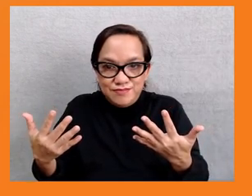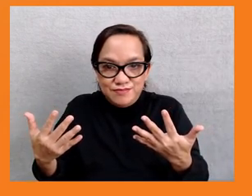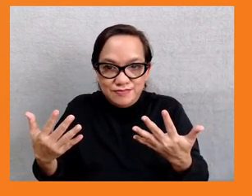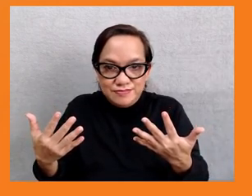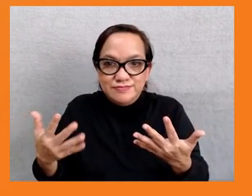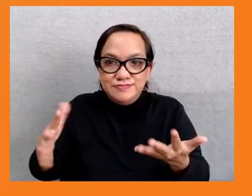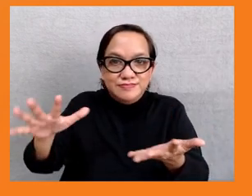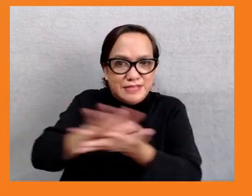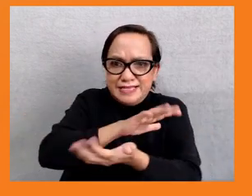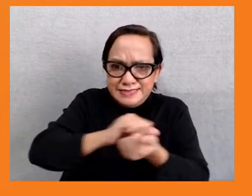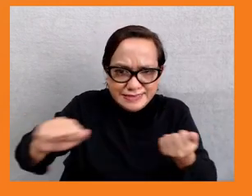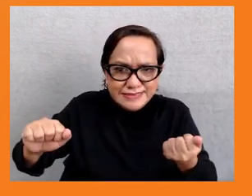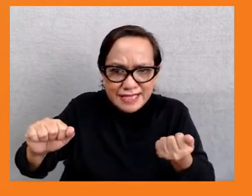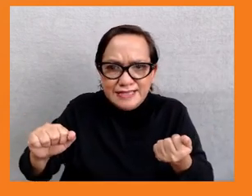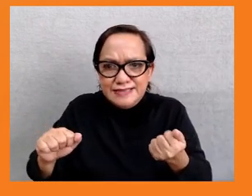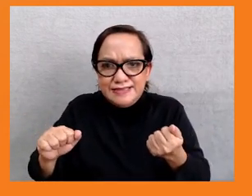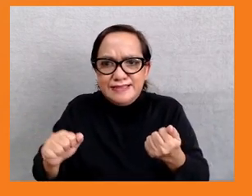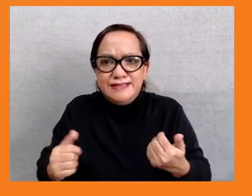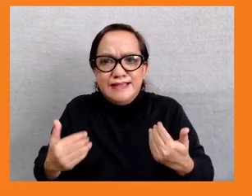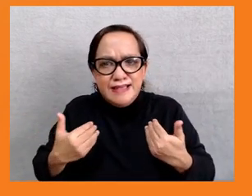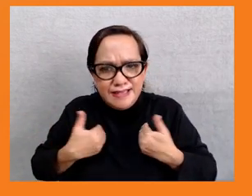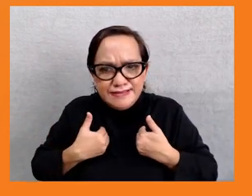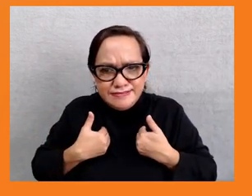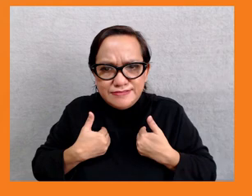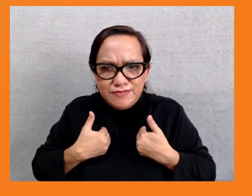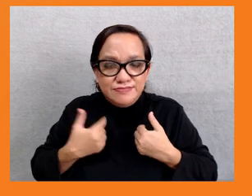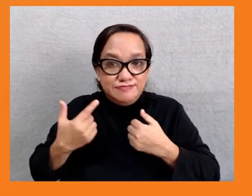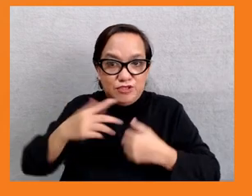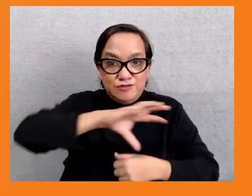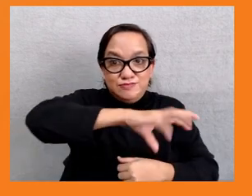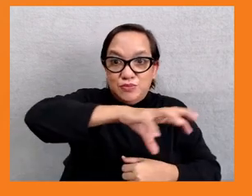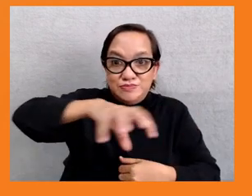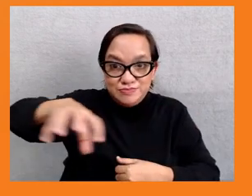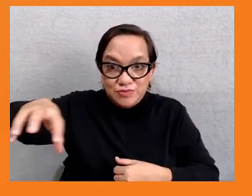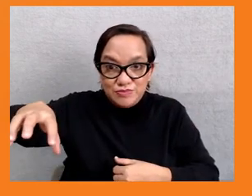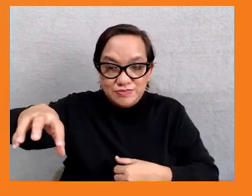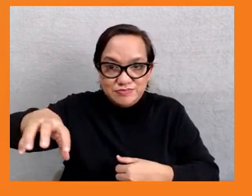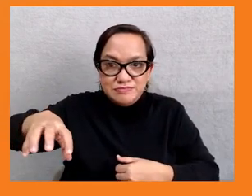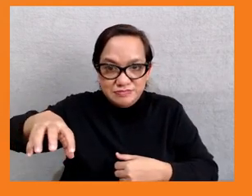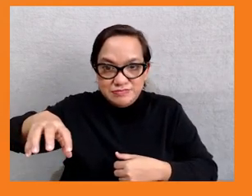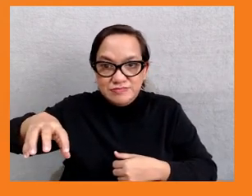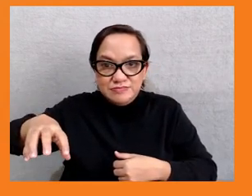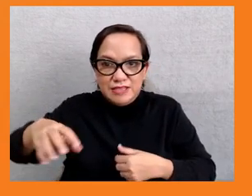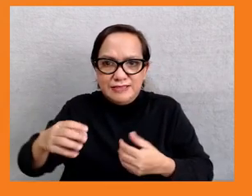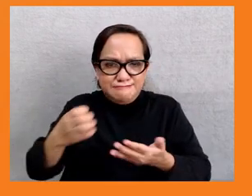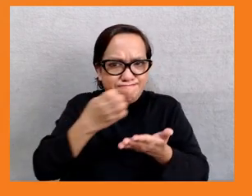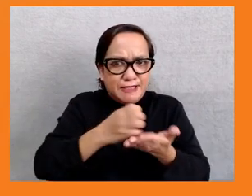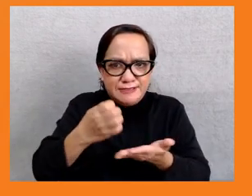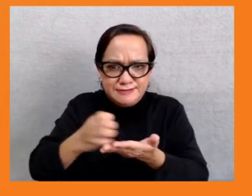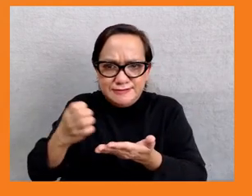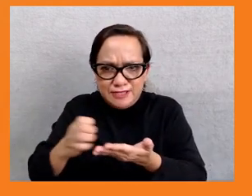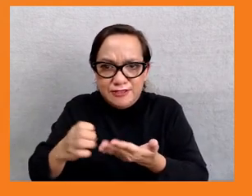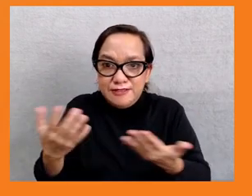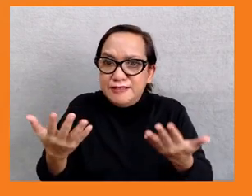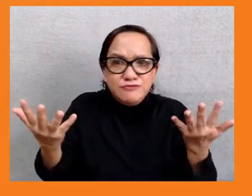compensation for the countries that have over consumed and have really contributed to